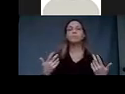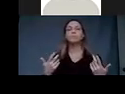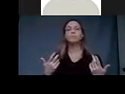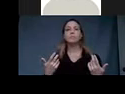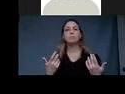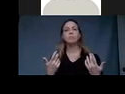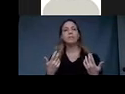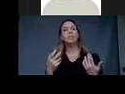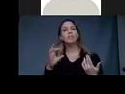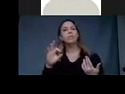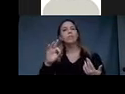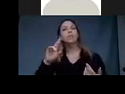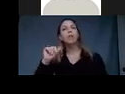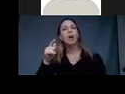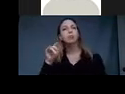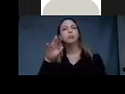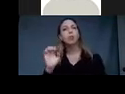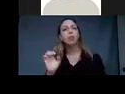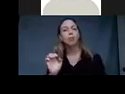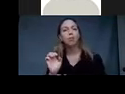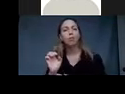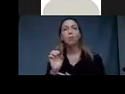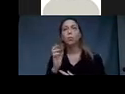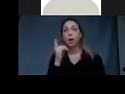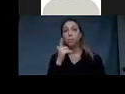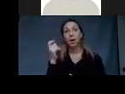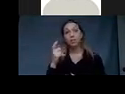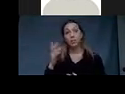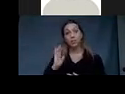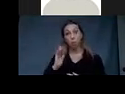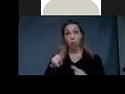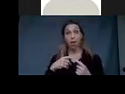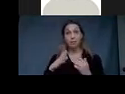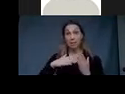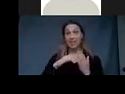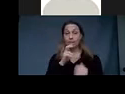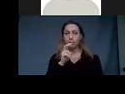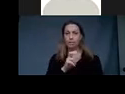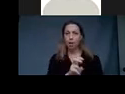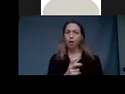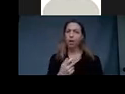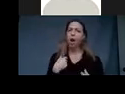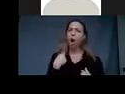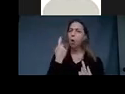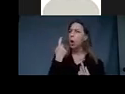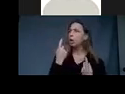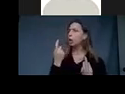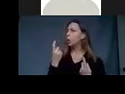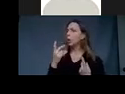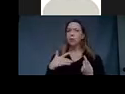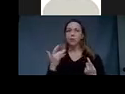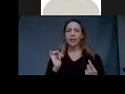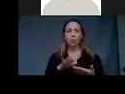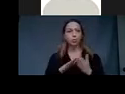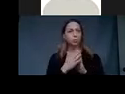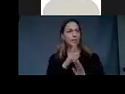in a way because they, when I was painting the snake, I thought, what would it be like to be a snake? And they're